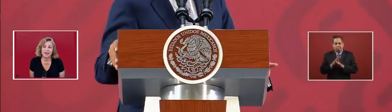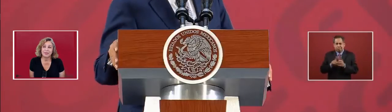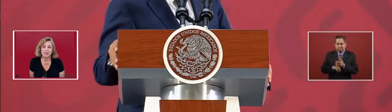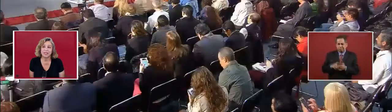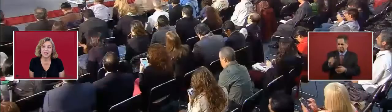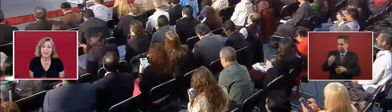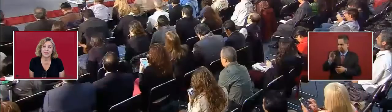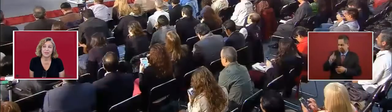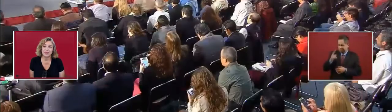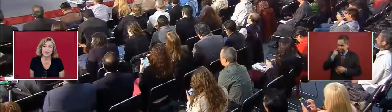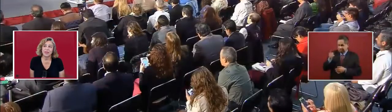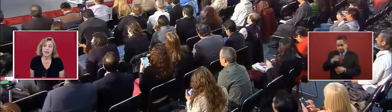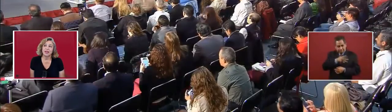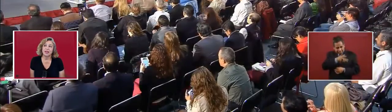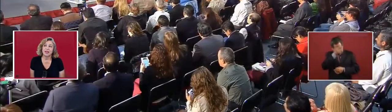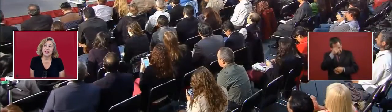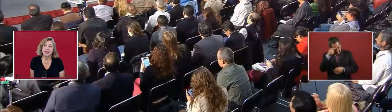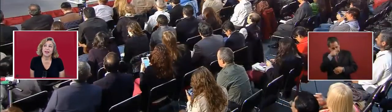Unanimously.